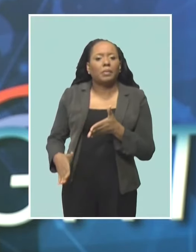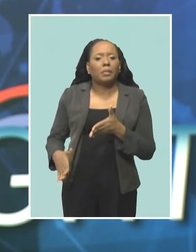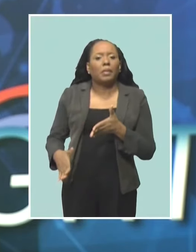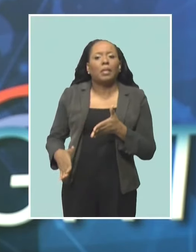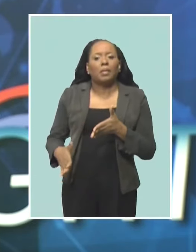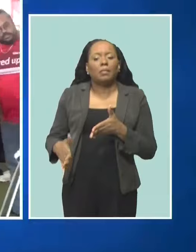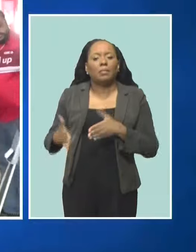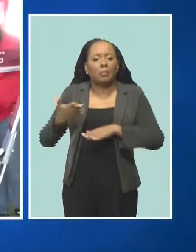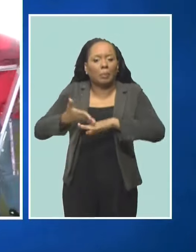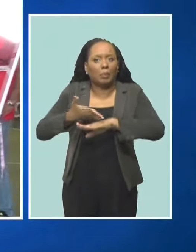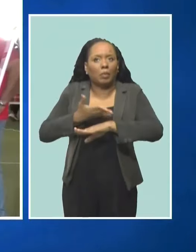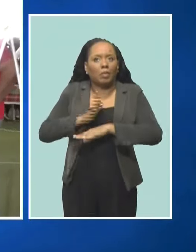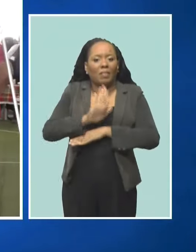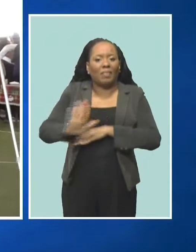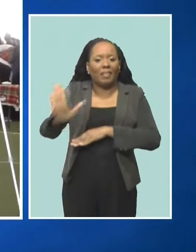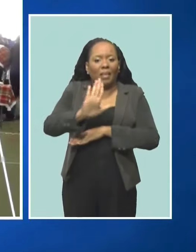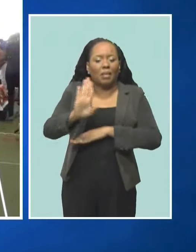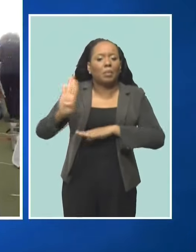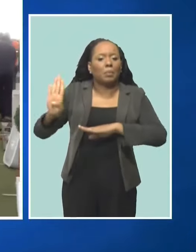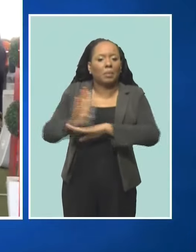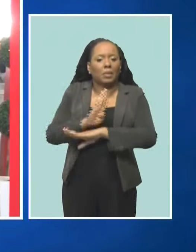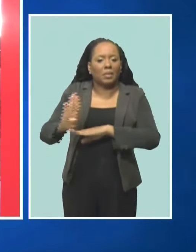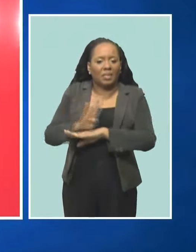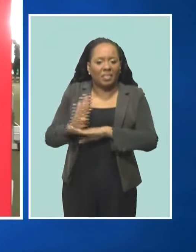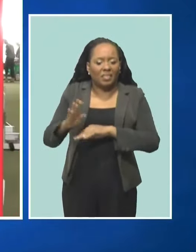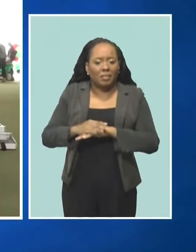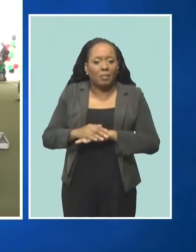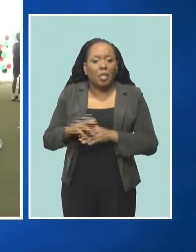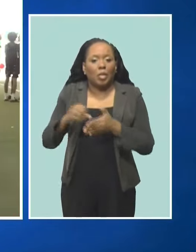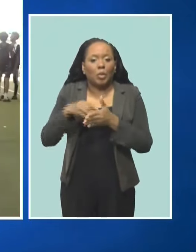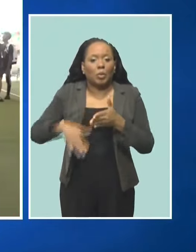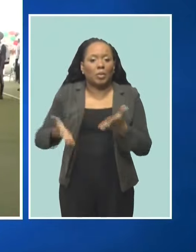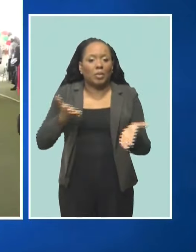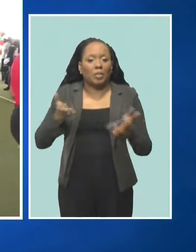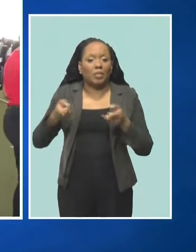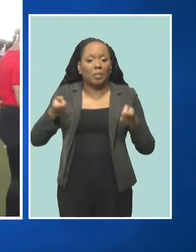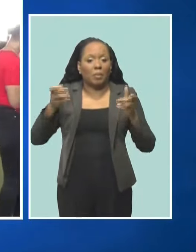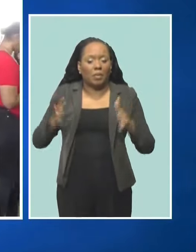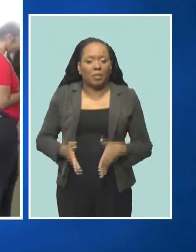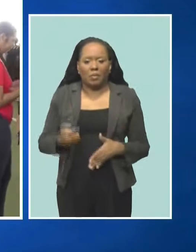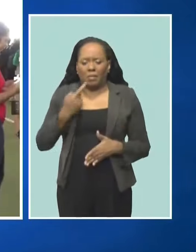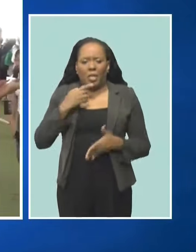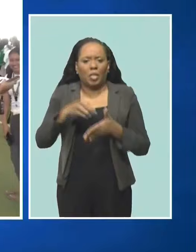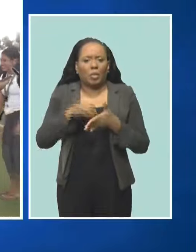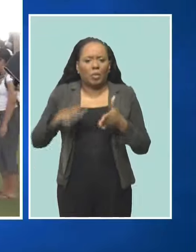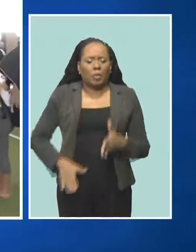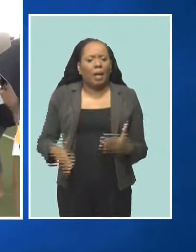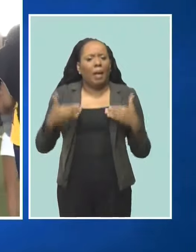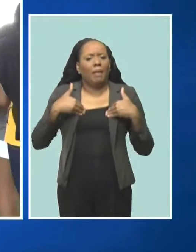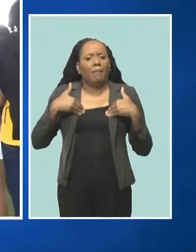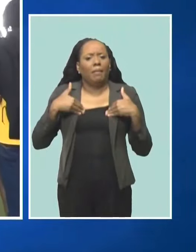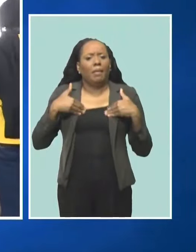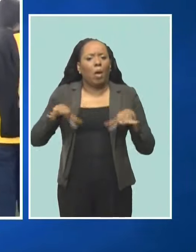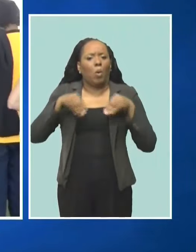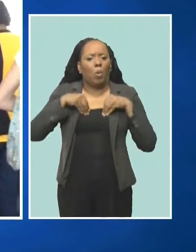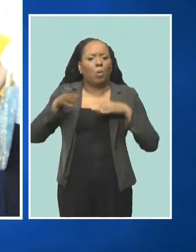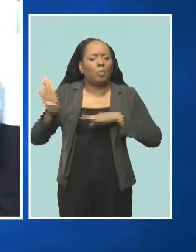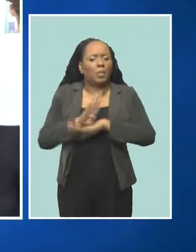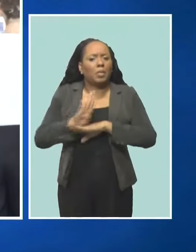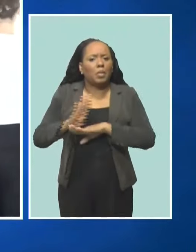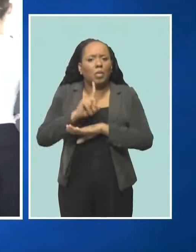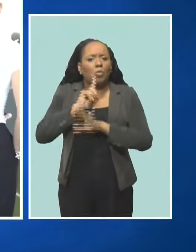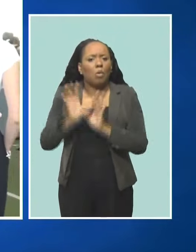According to Student Services Manager Khalid Holder, student entrepreneurship is seen as a major aspect of campus life.